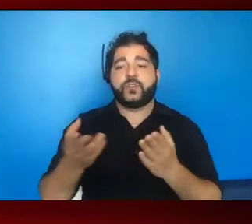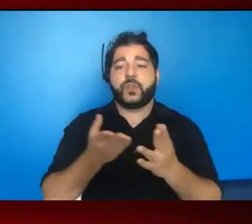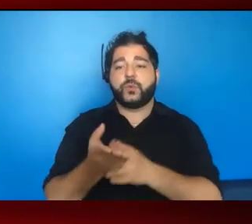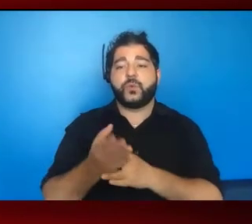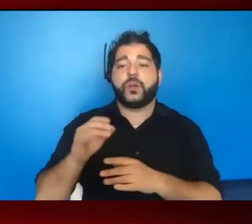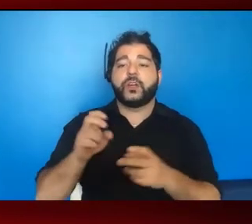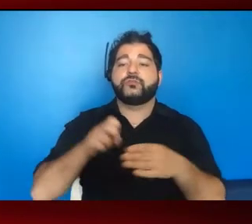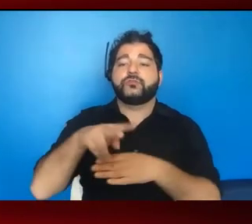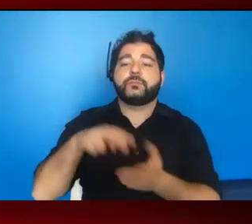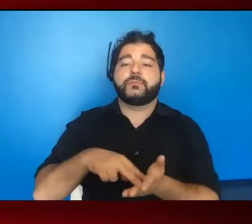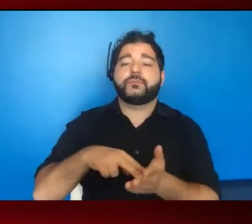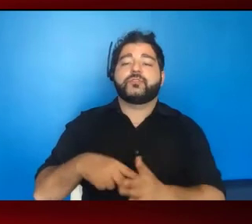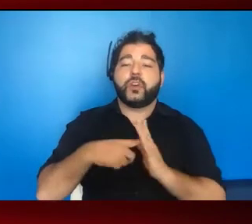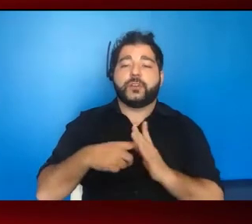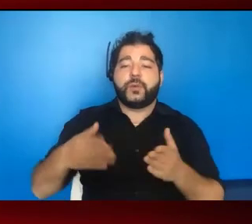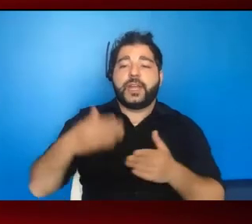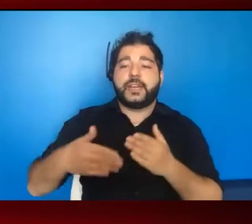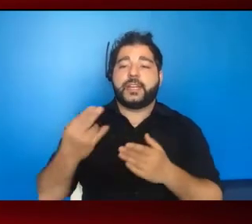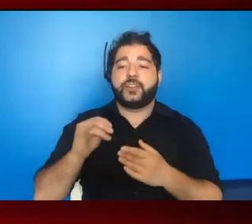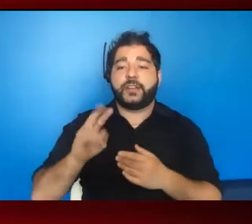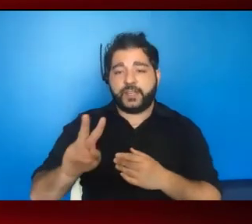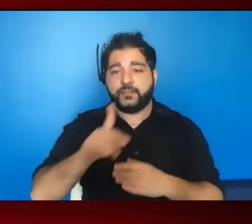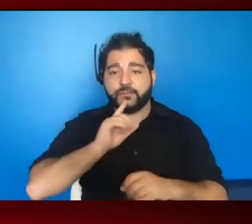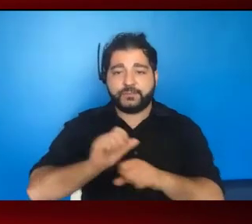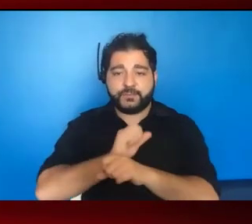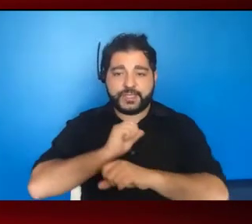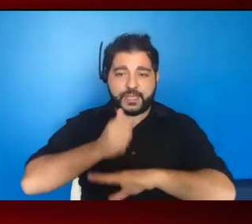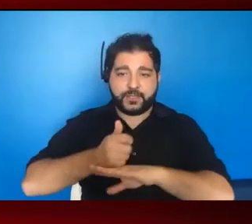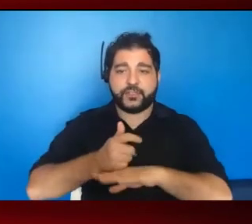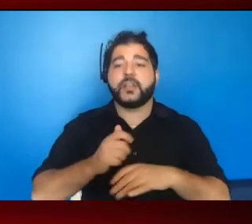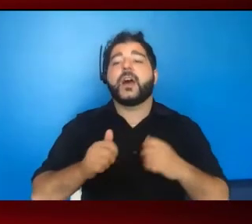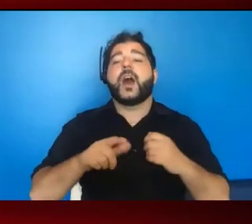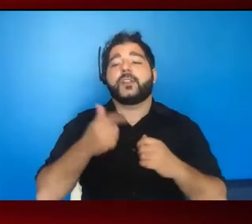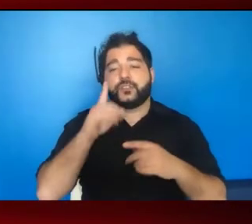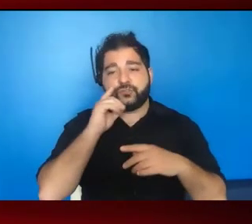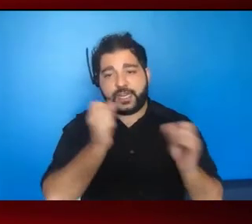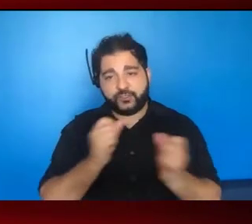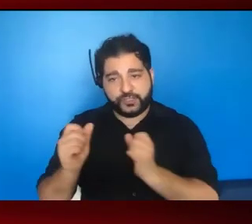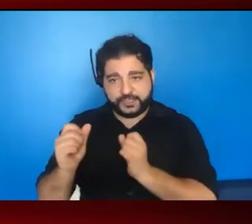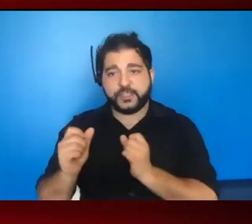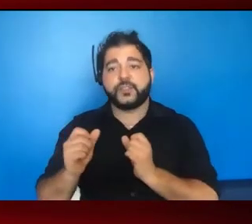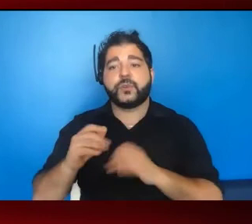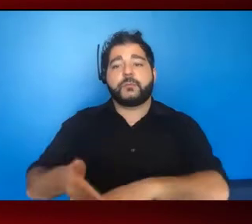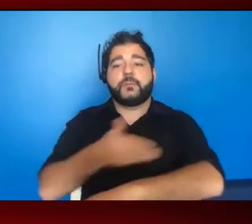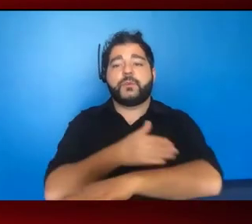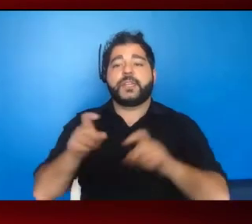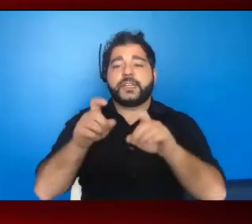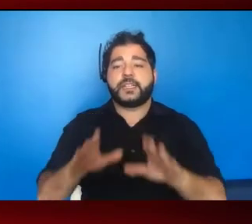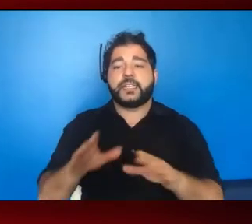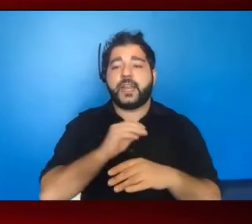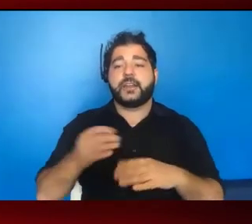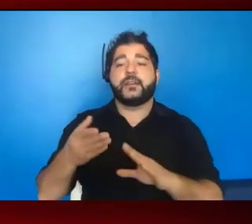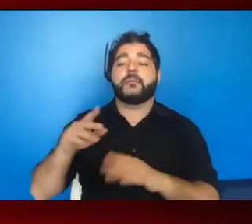piece of ending the HIV epidemic to really establish nursing protocols and other strategies to improve testing and pre-exposure